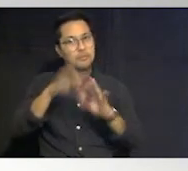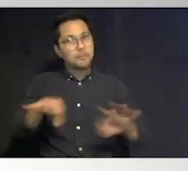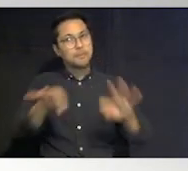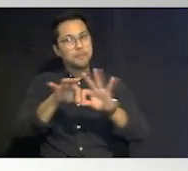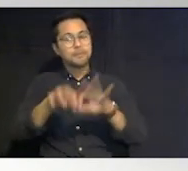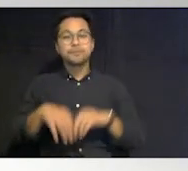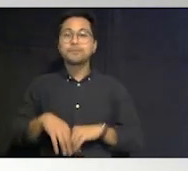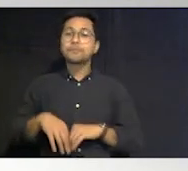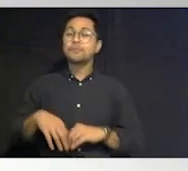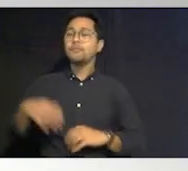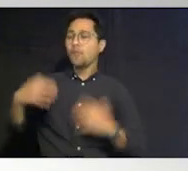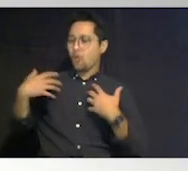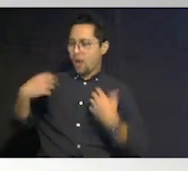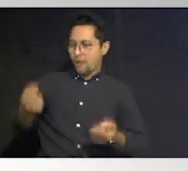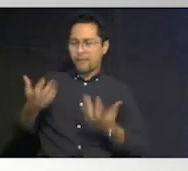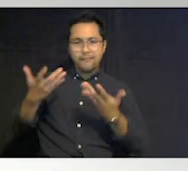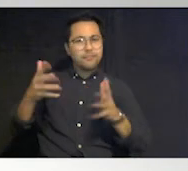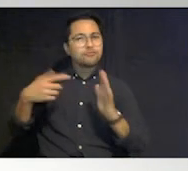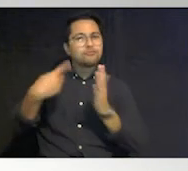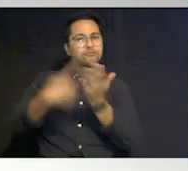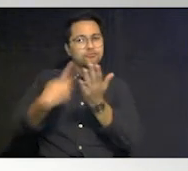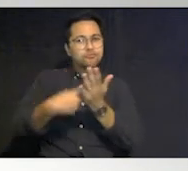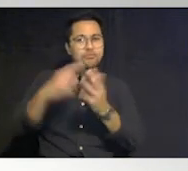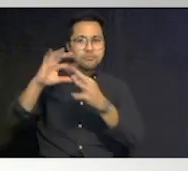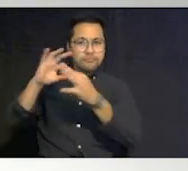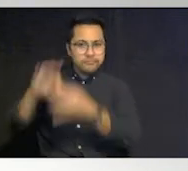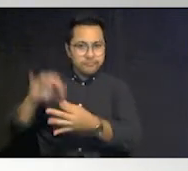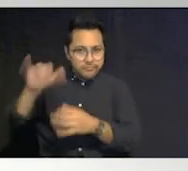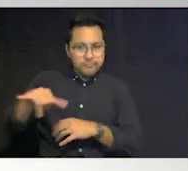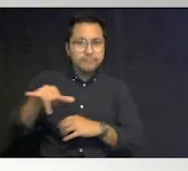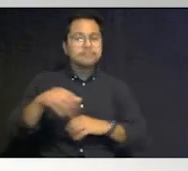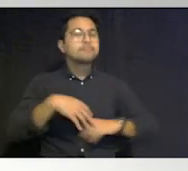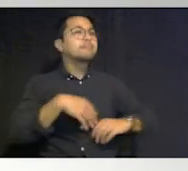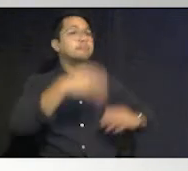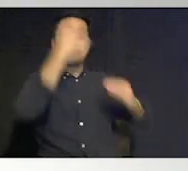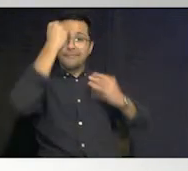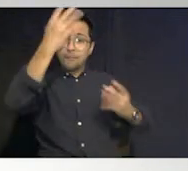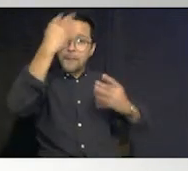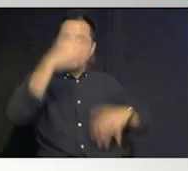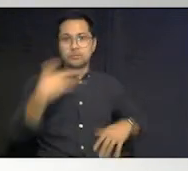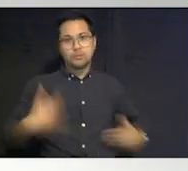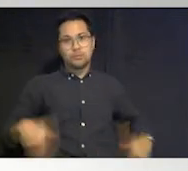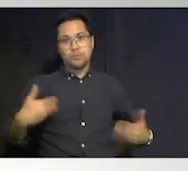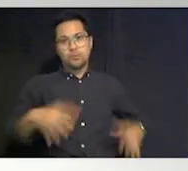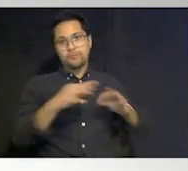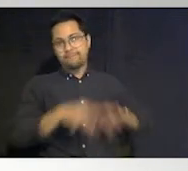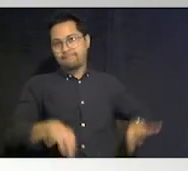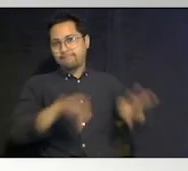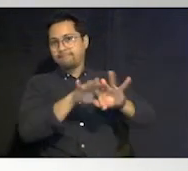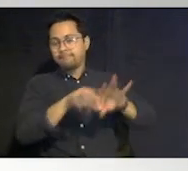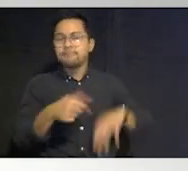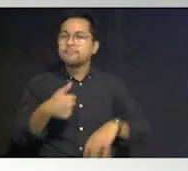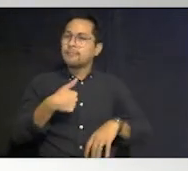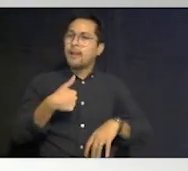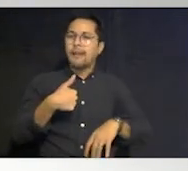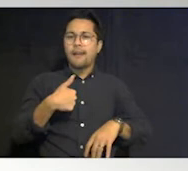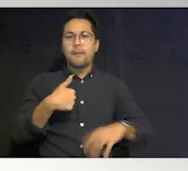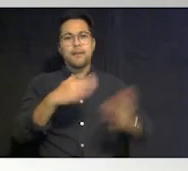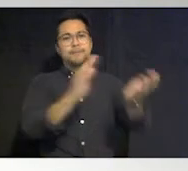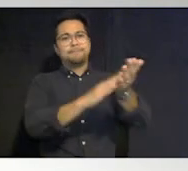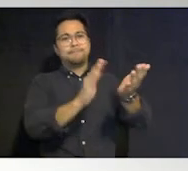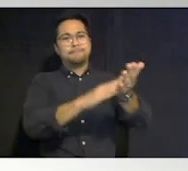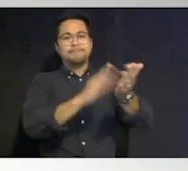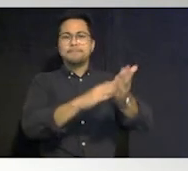so recovery we've already talked about a lot of that information is critical um i'm going to really praise our communication